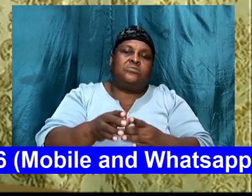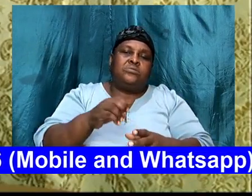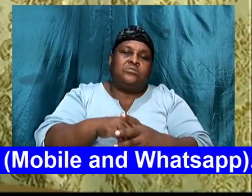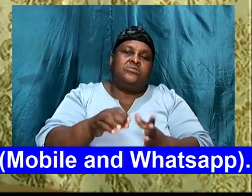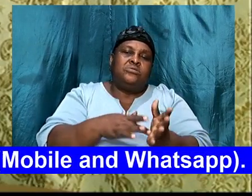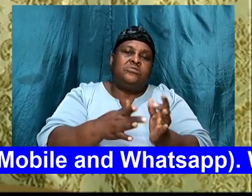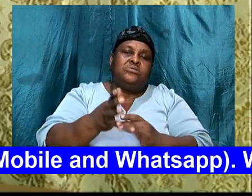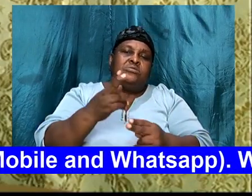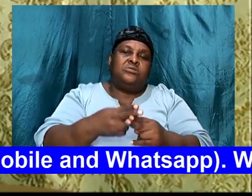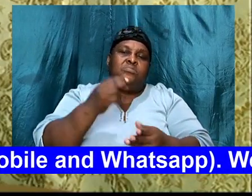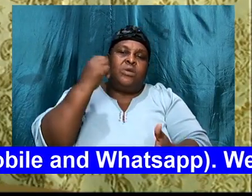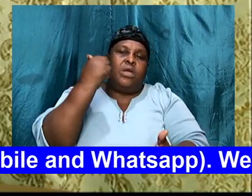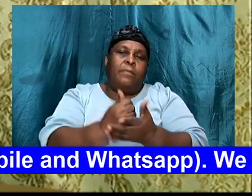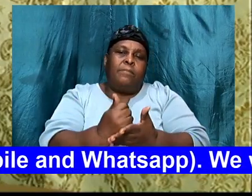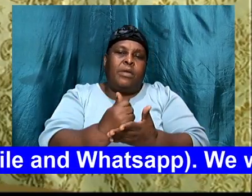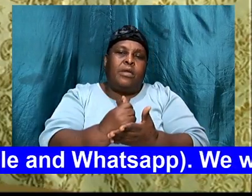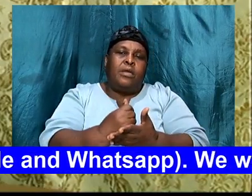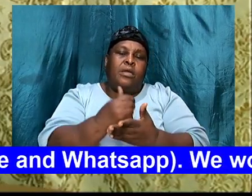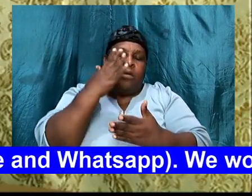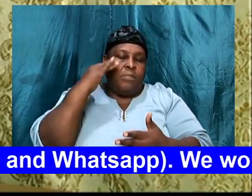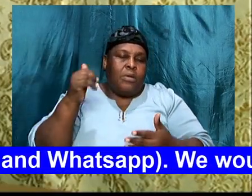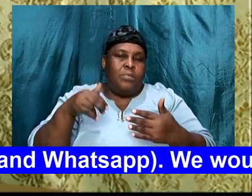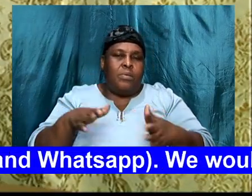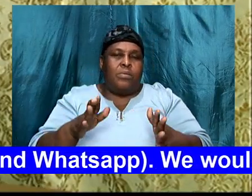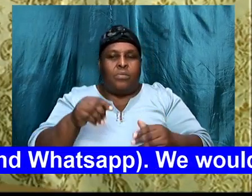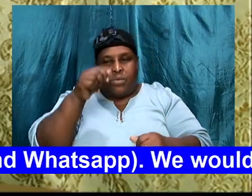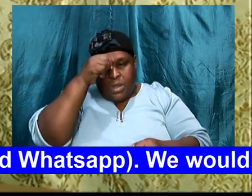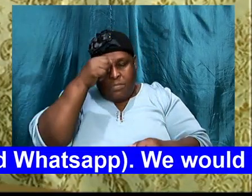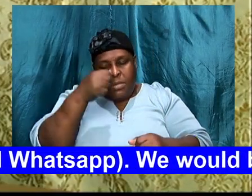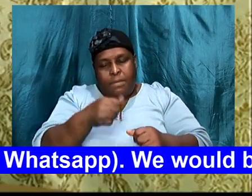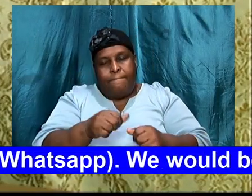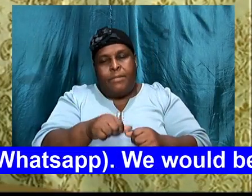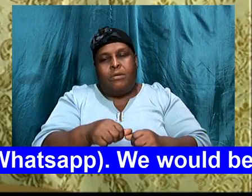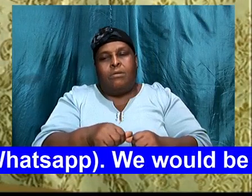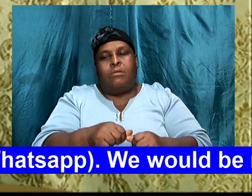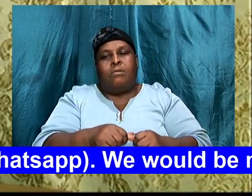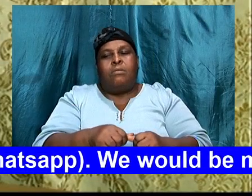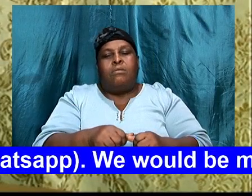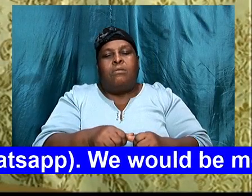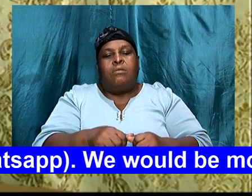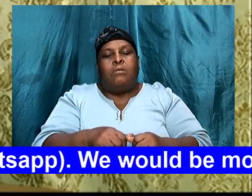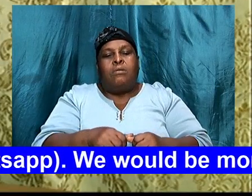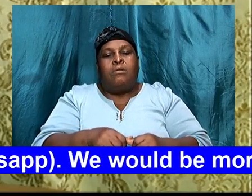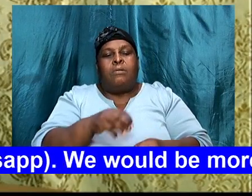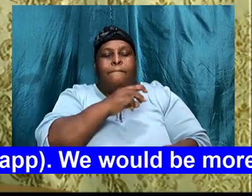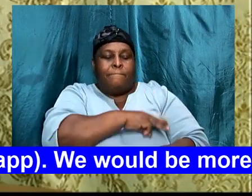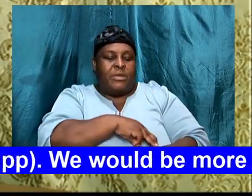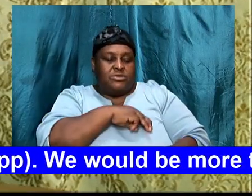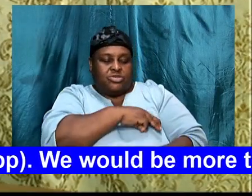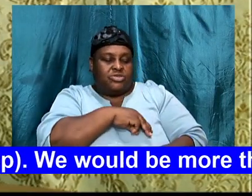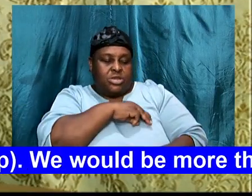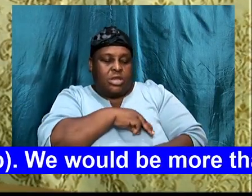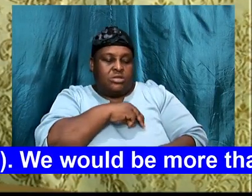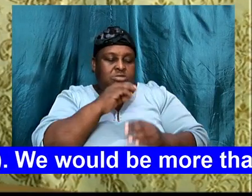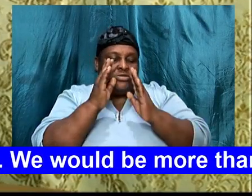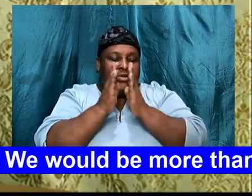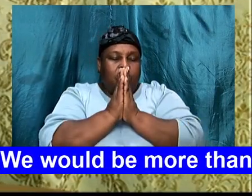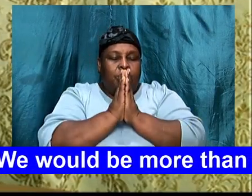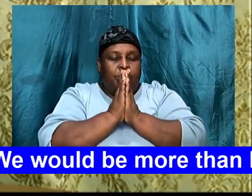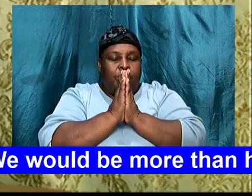amen, by way of announcement, remember, there will be, missions, prior meeting,